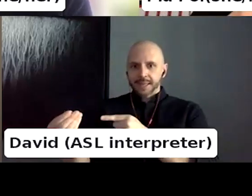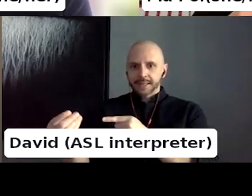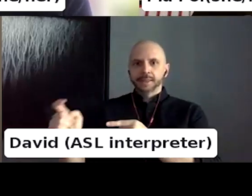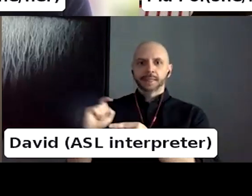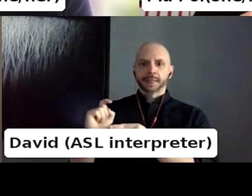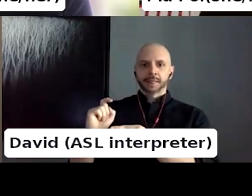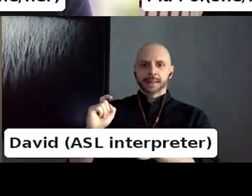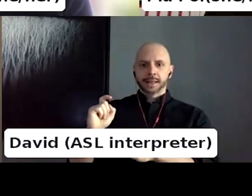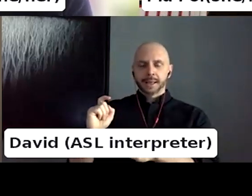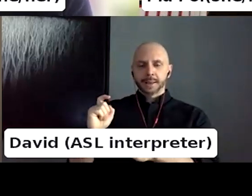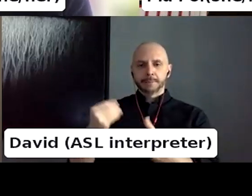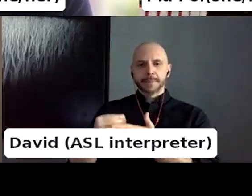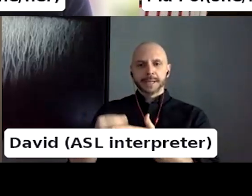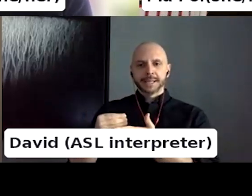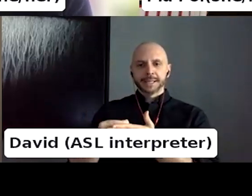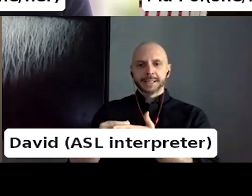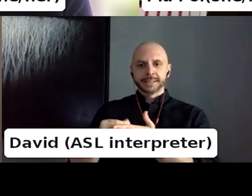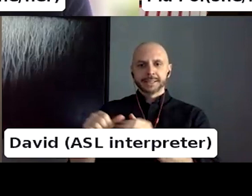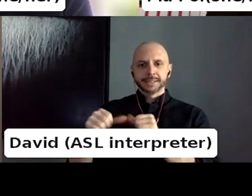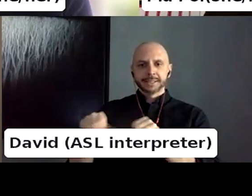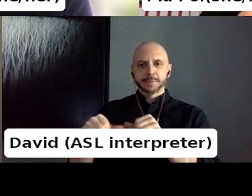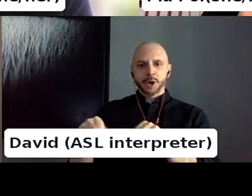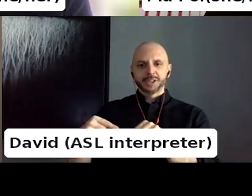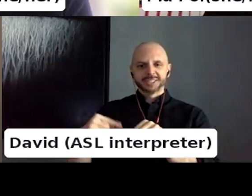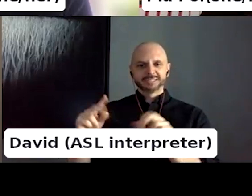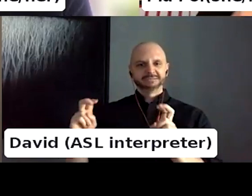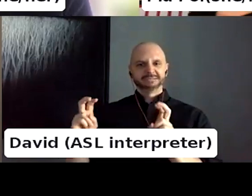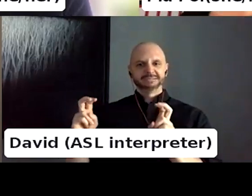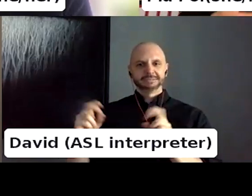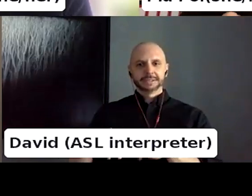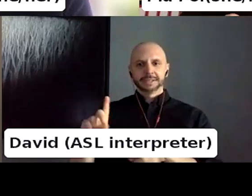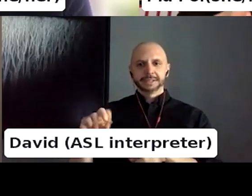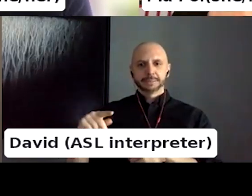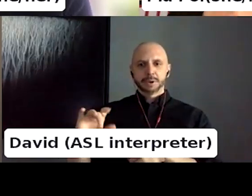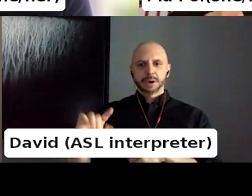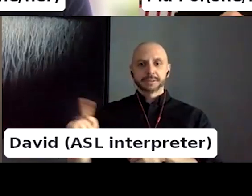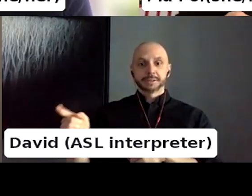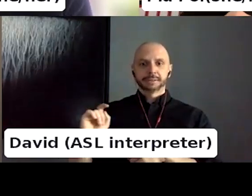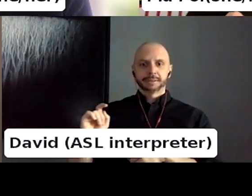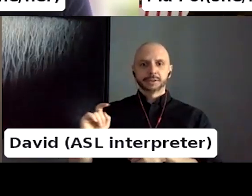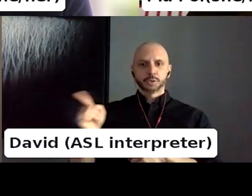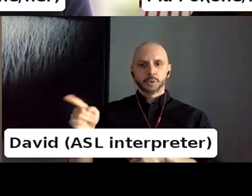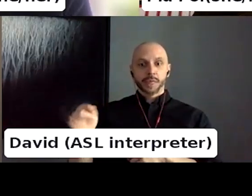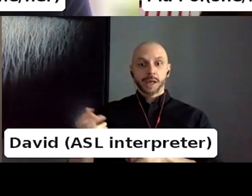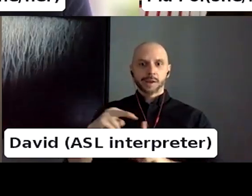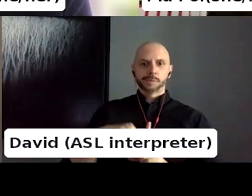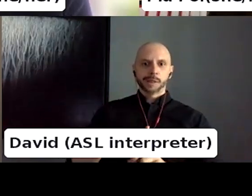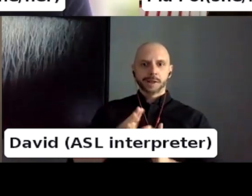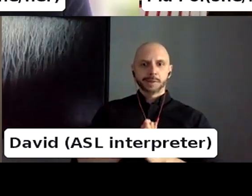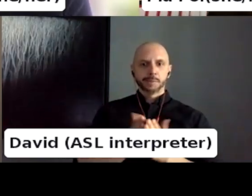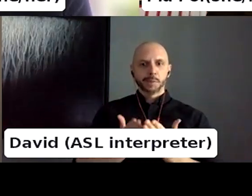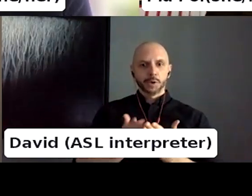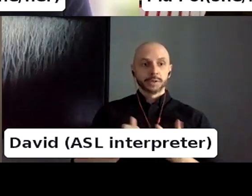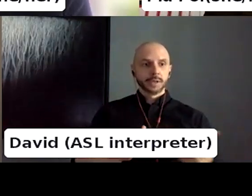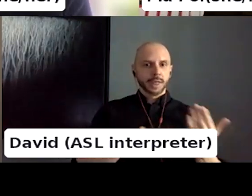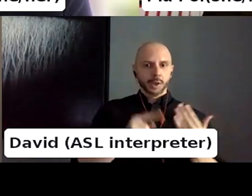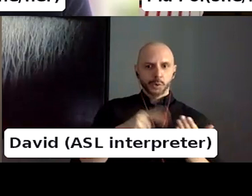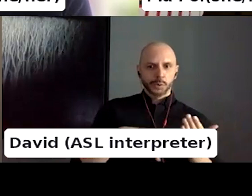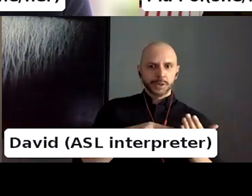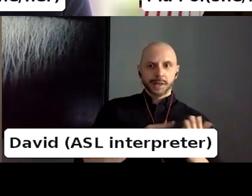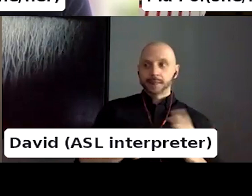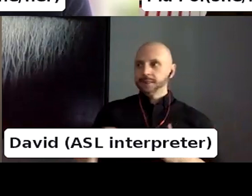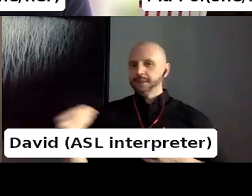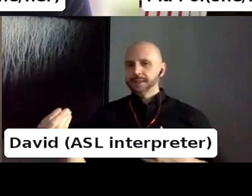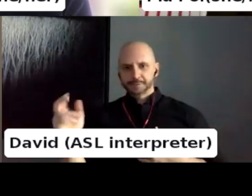extend the longevity, uh, uh, of books and their life, their life becomes longer, but there's also a way to tie you to the